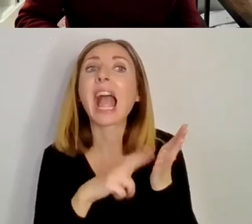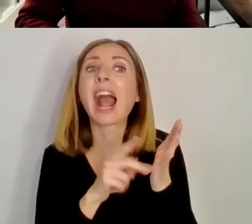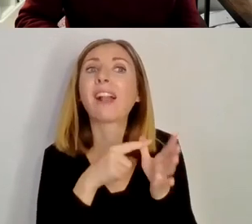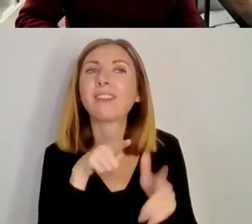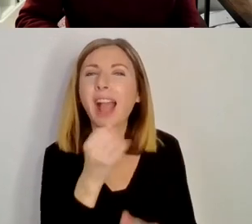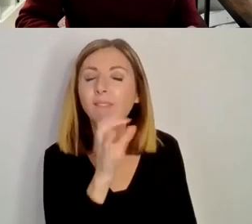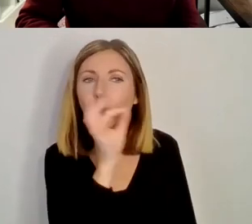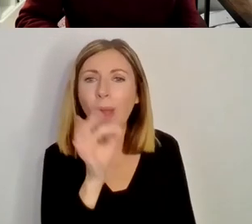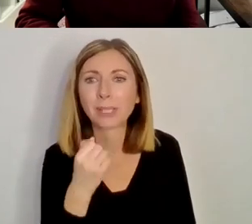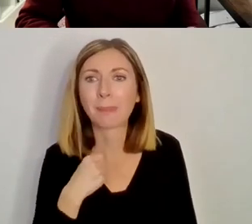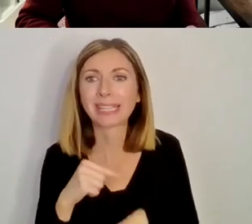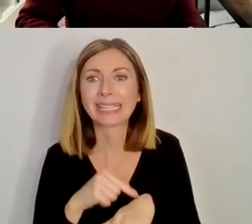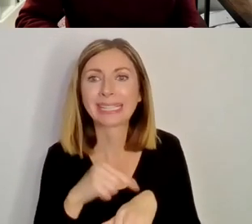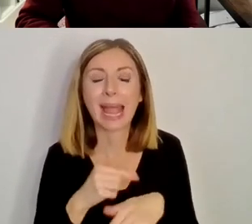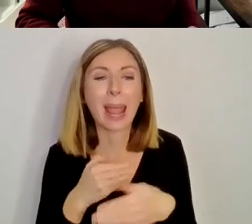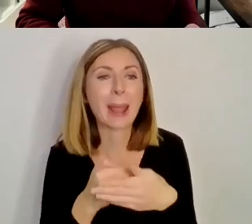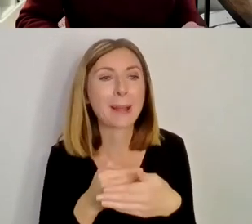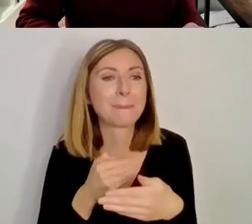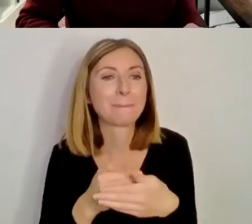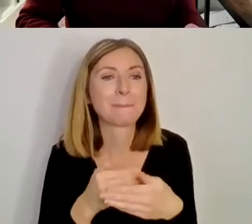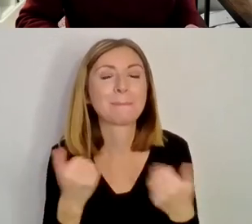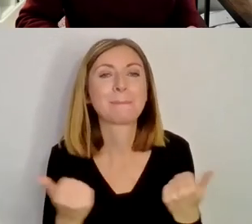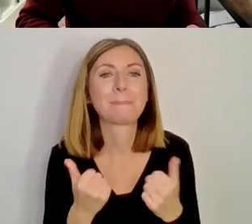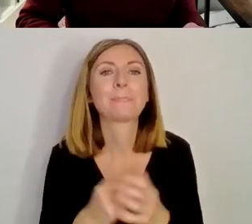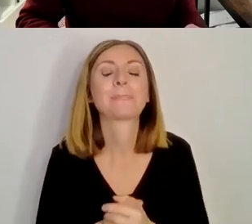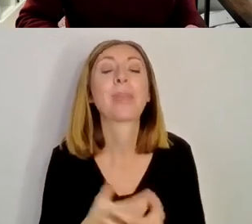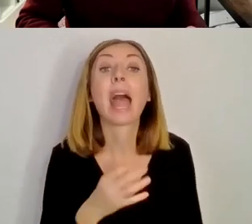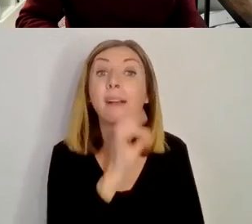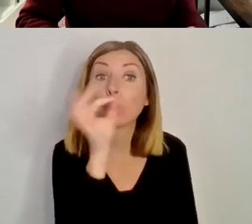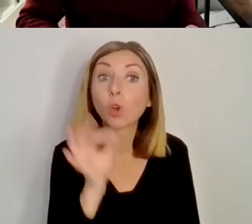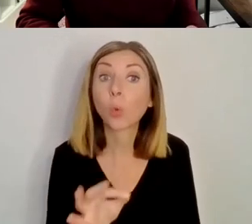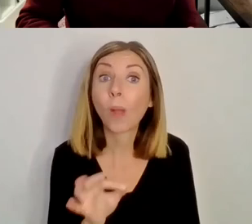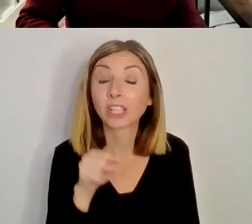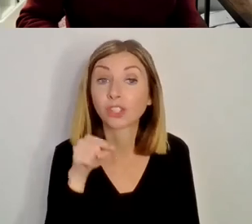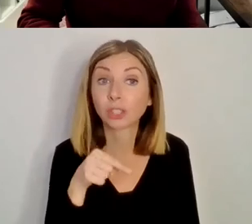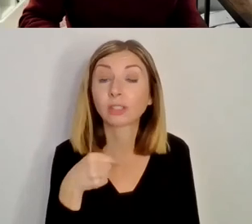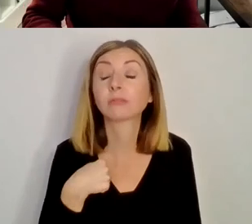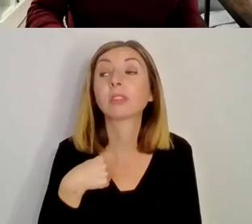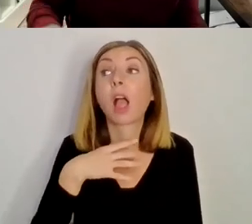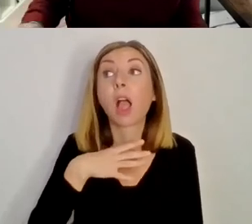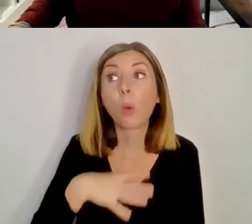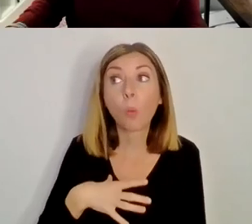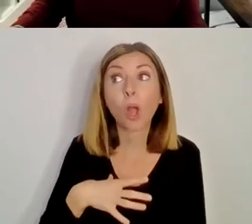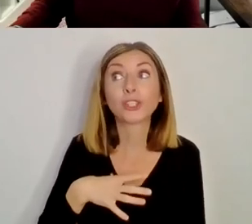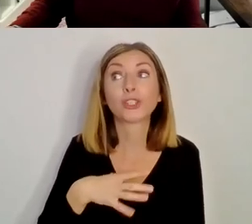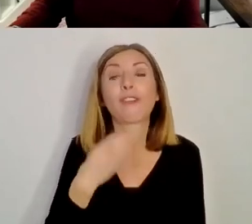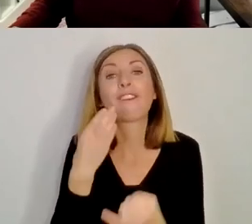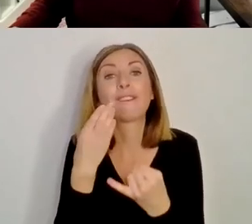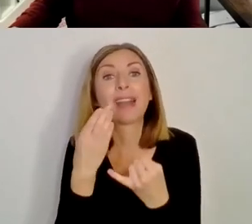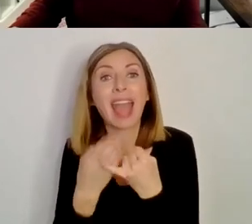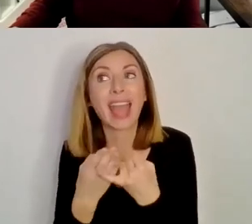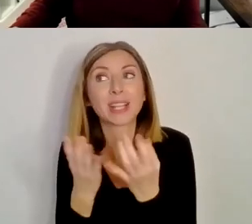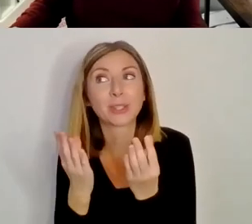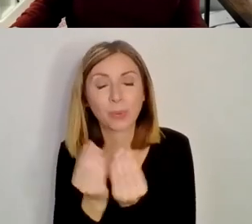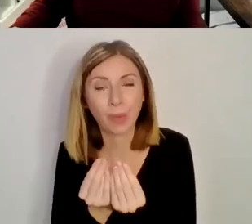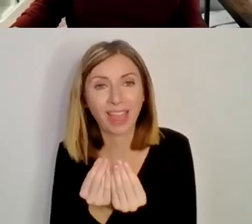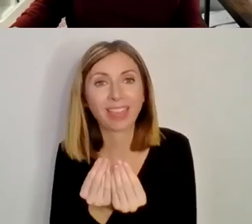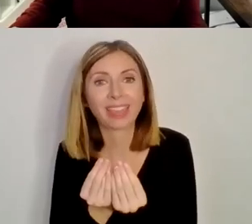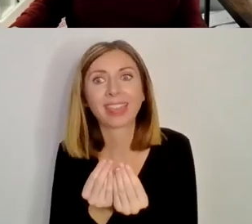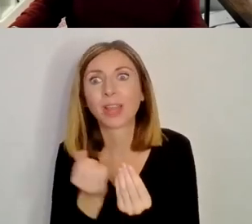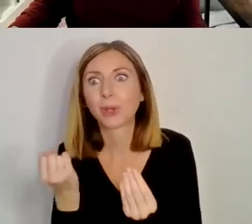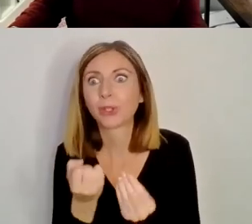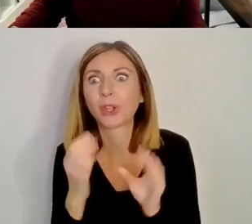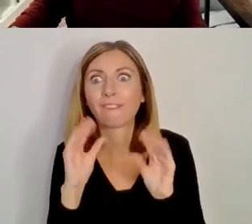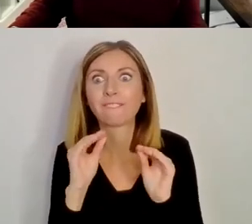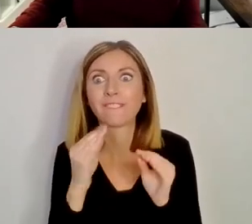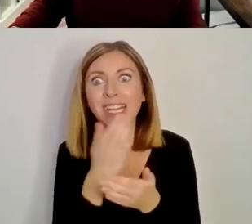very conscious of time now. And, um, there is a question here that I'm just going to maybe, uh, wrap up with because I know we're supposed to finish at half past